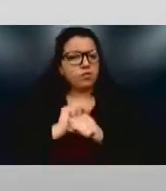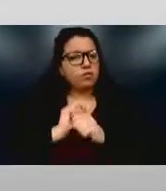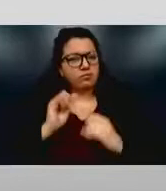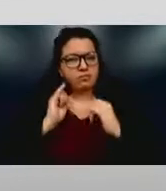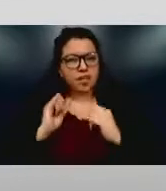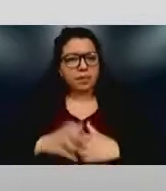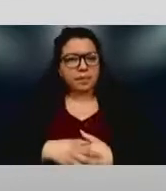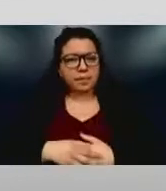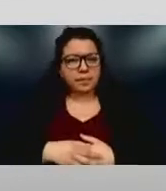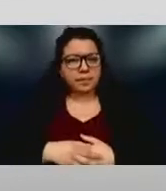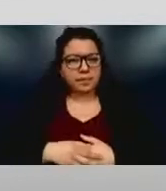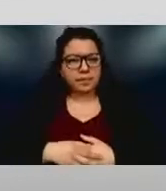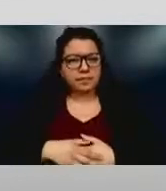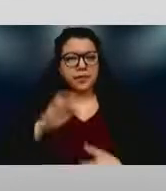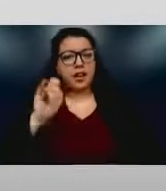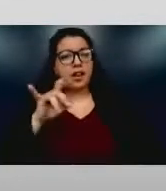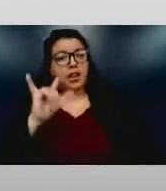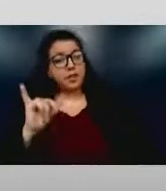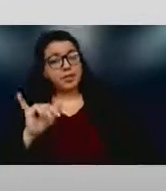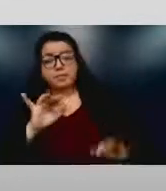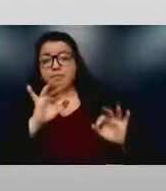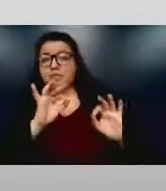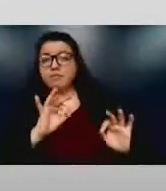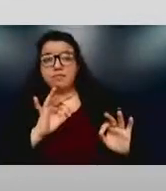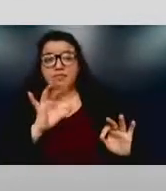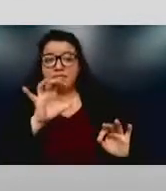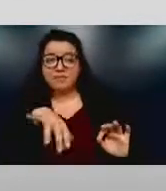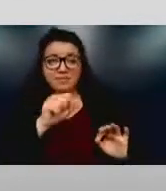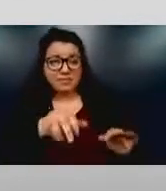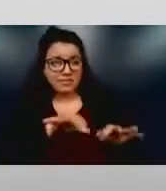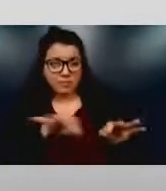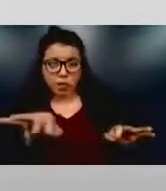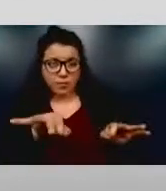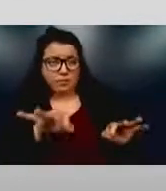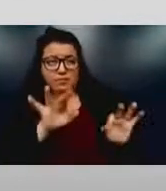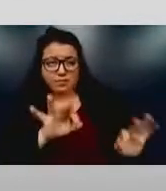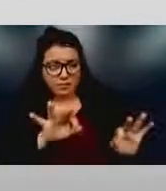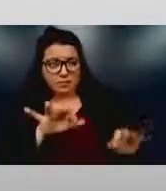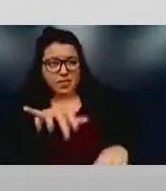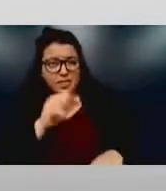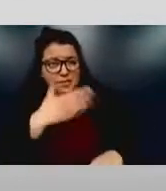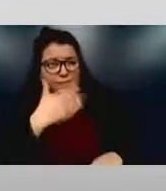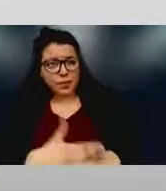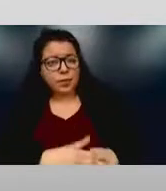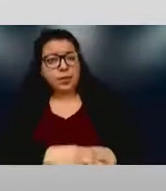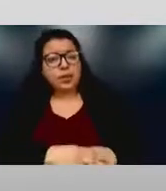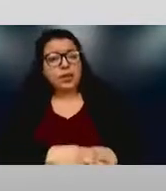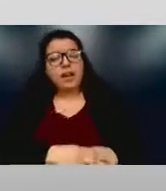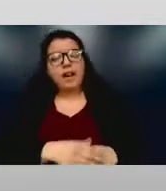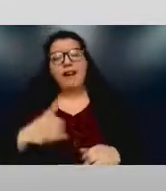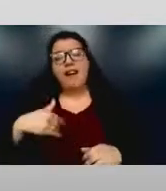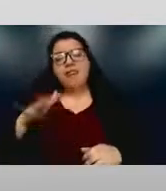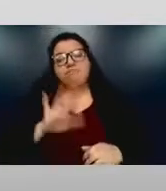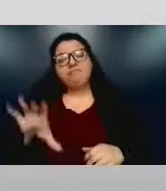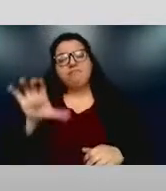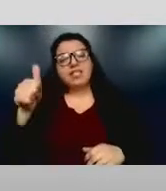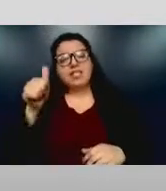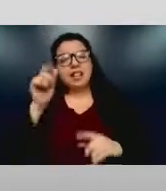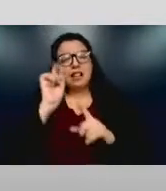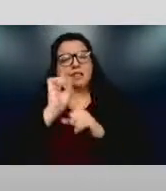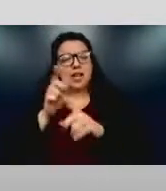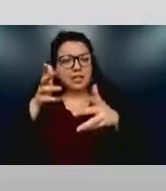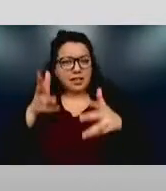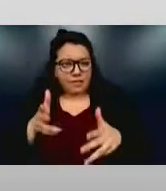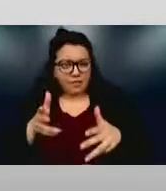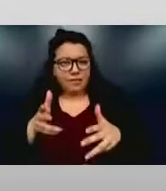Couldn't have said it by myself. Thank you so much for that. So we have about 10 minutes left, and we have